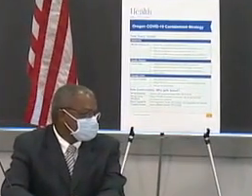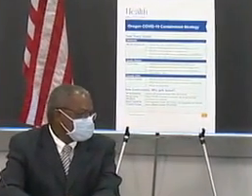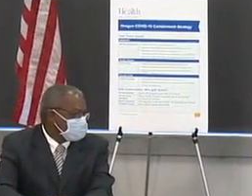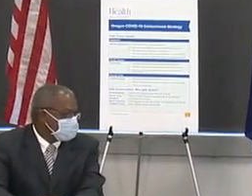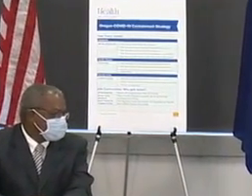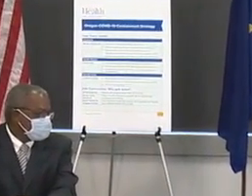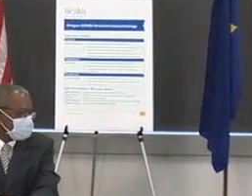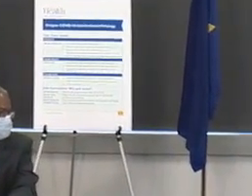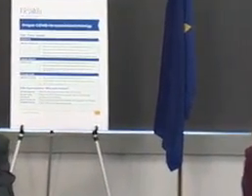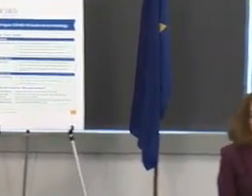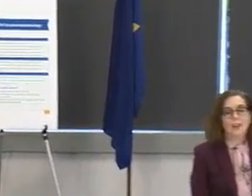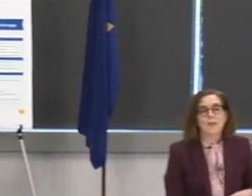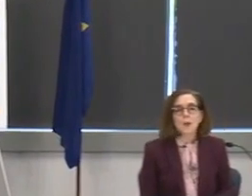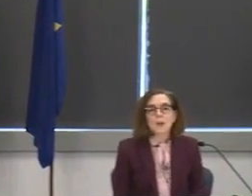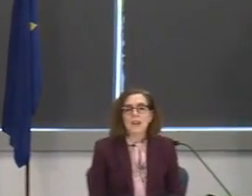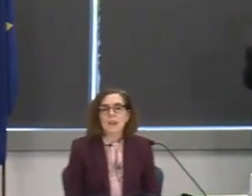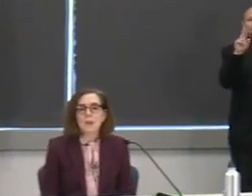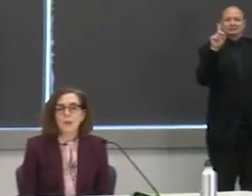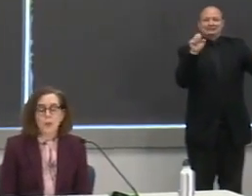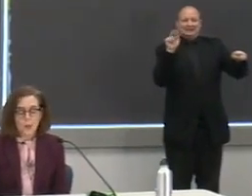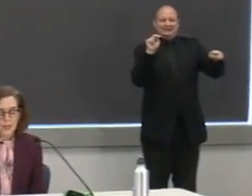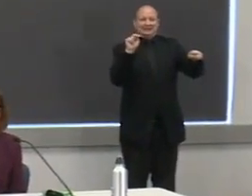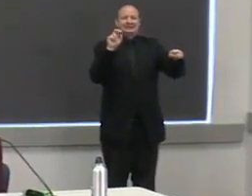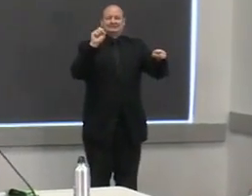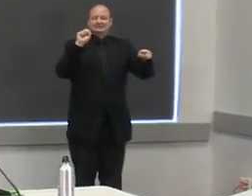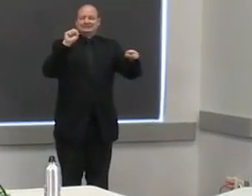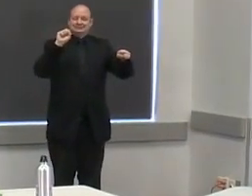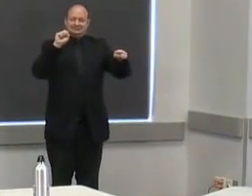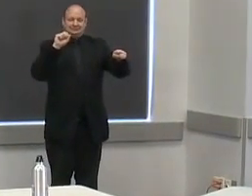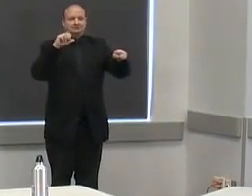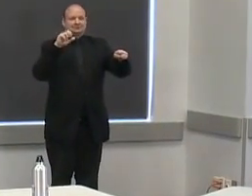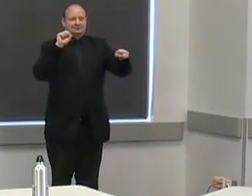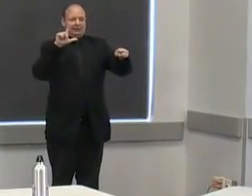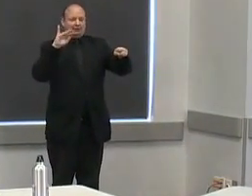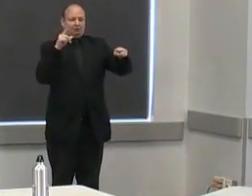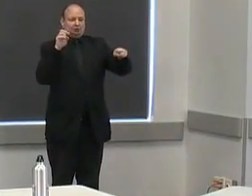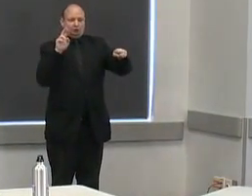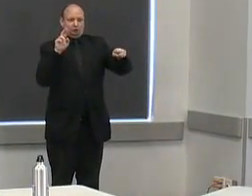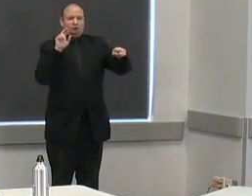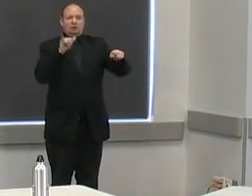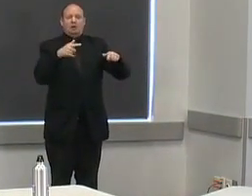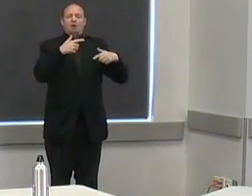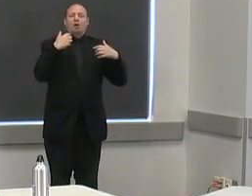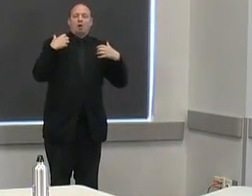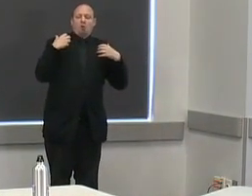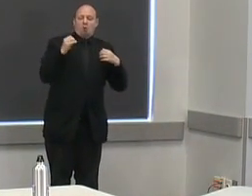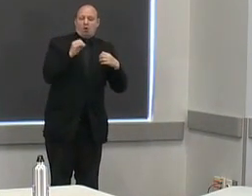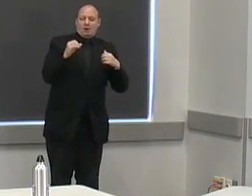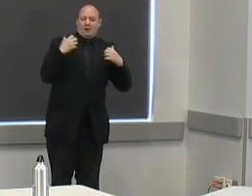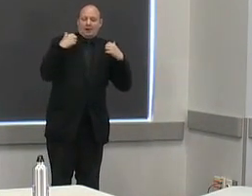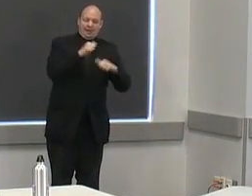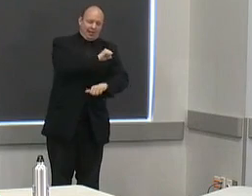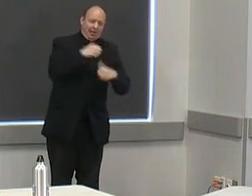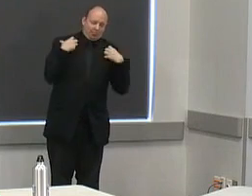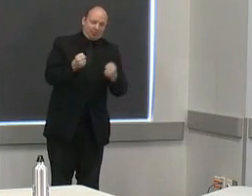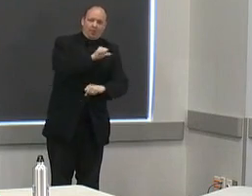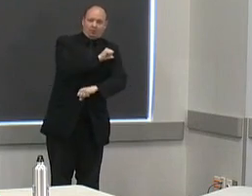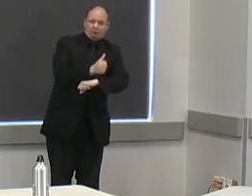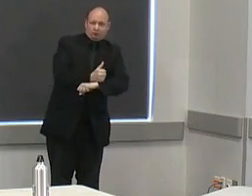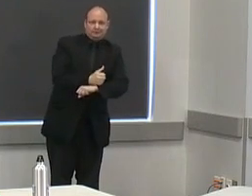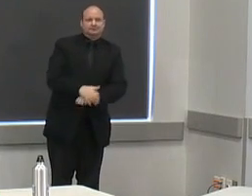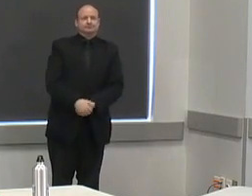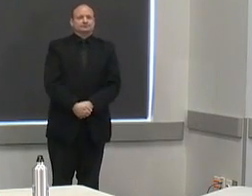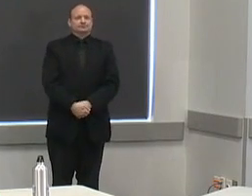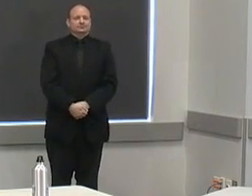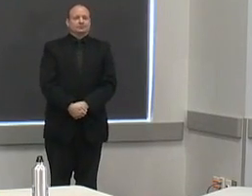and dr dean seidlinger at the oregon health authority oregon's testing strategy for reopening has three